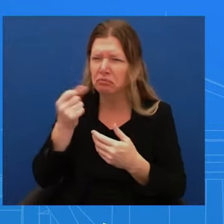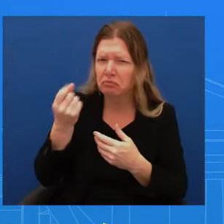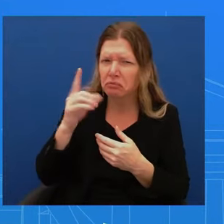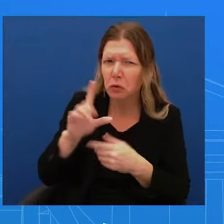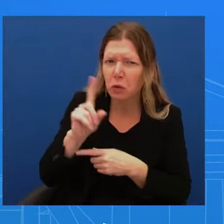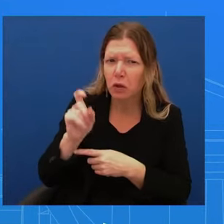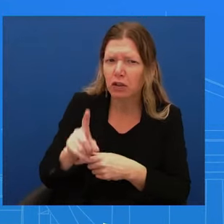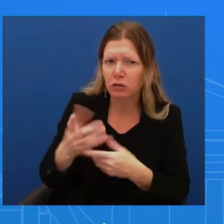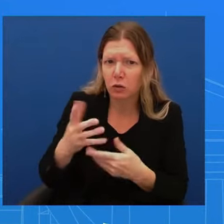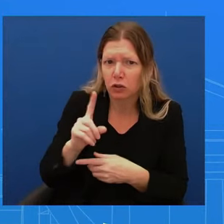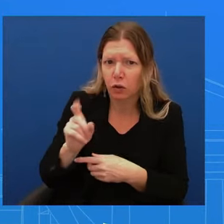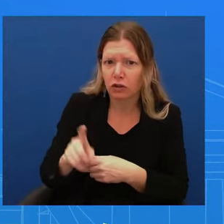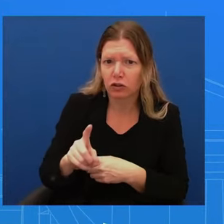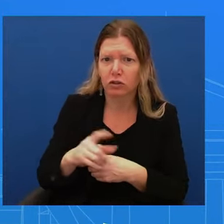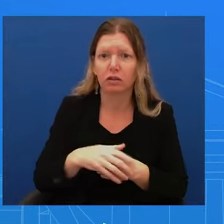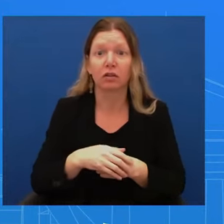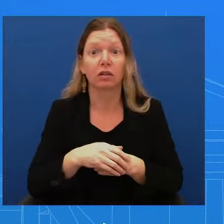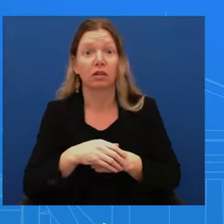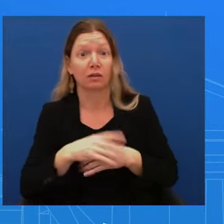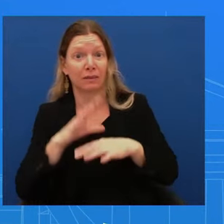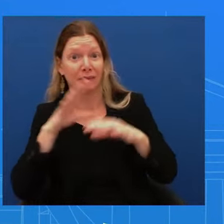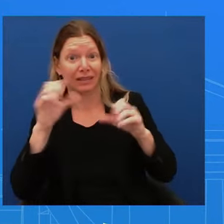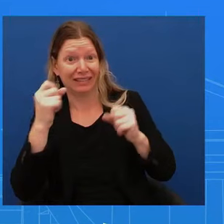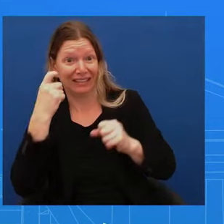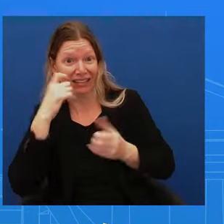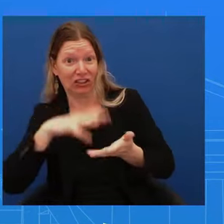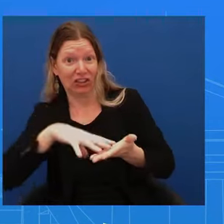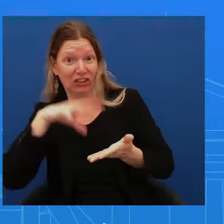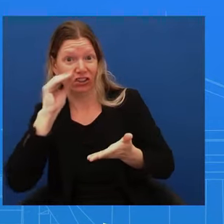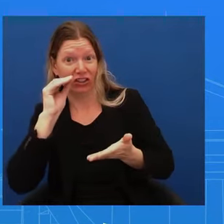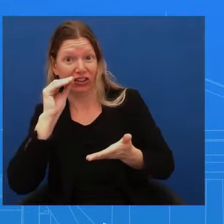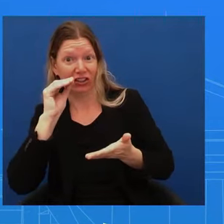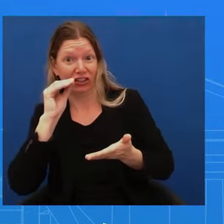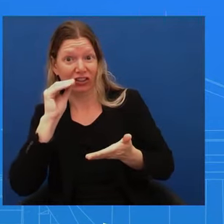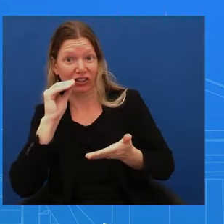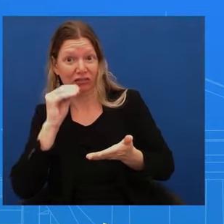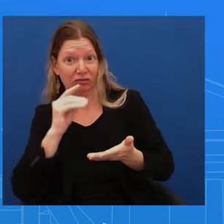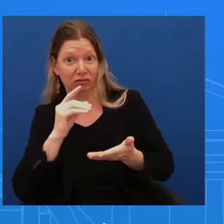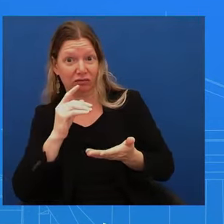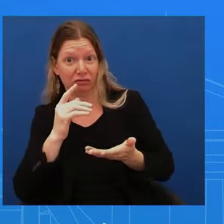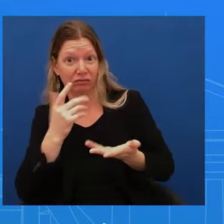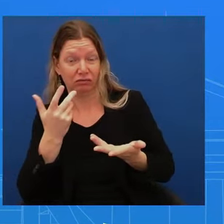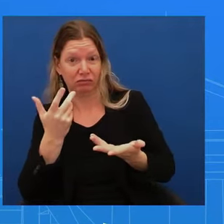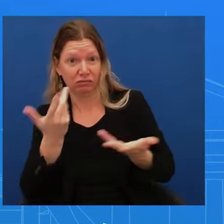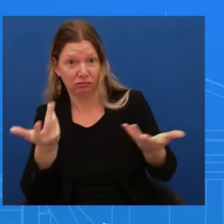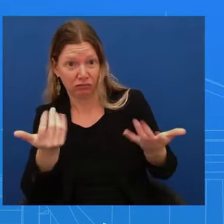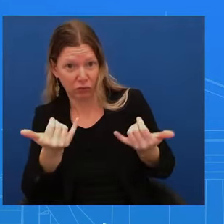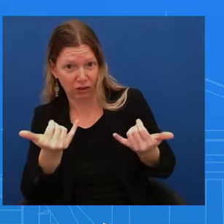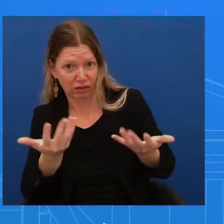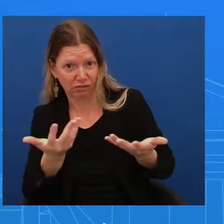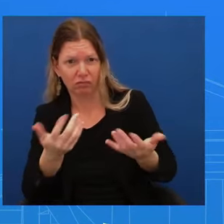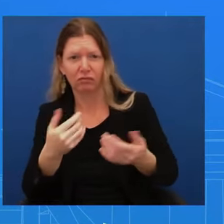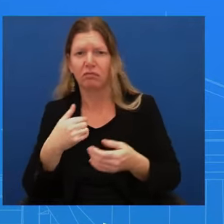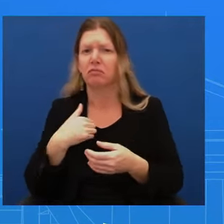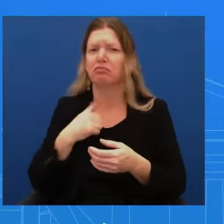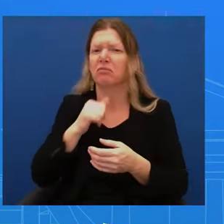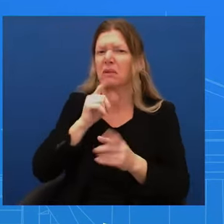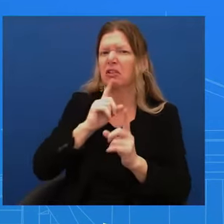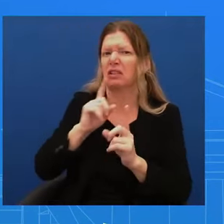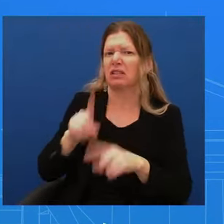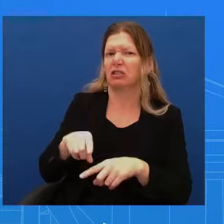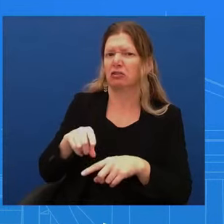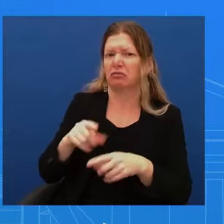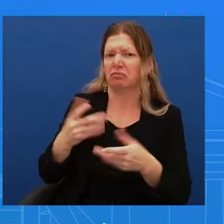So the President has known for, I guess, five days now that Secretary